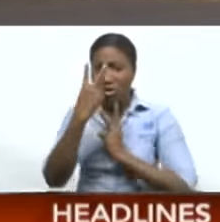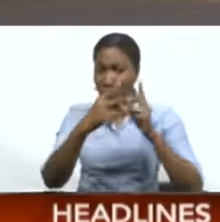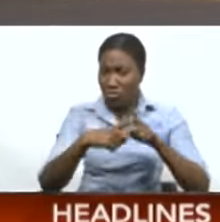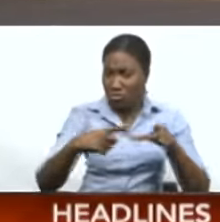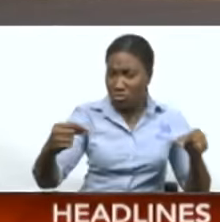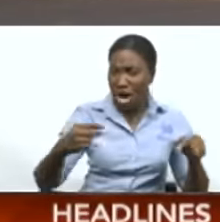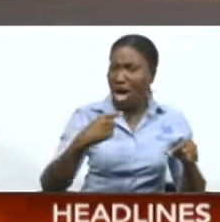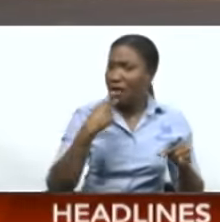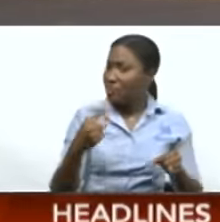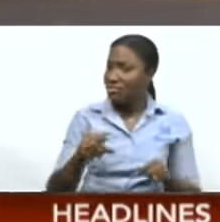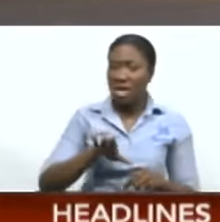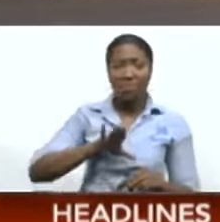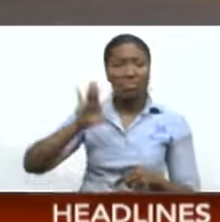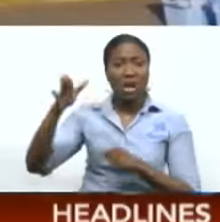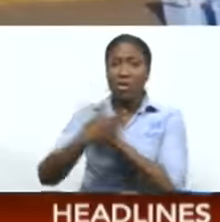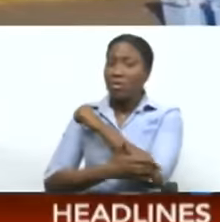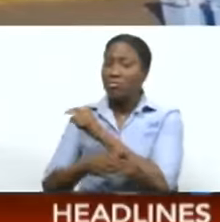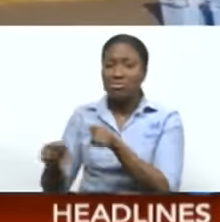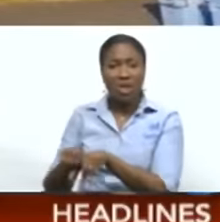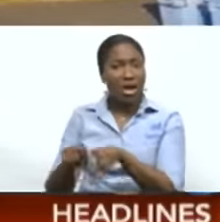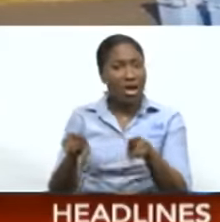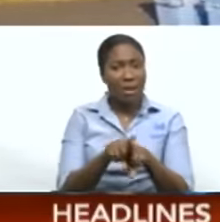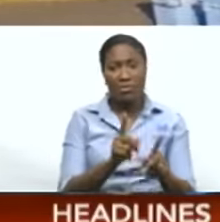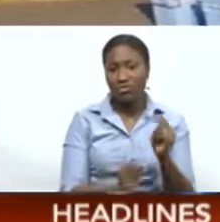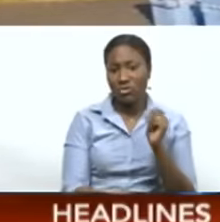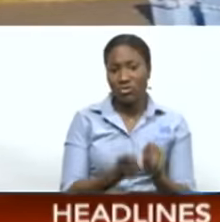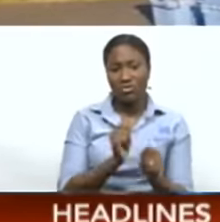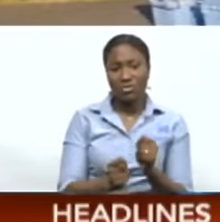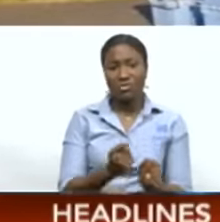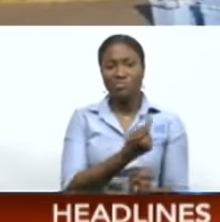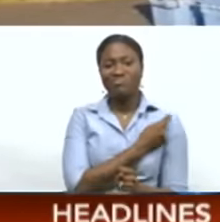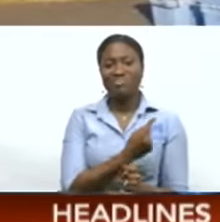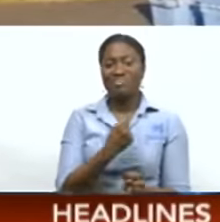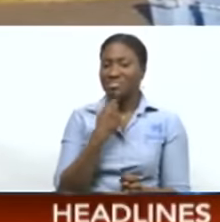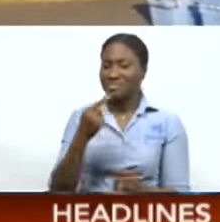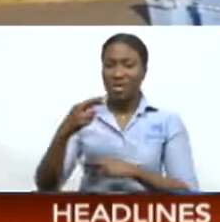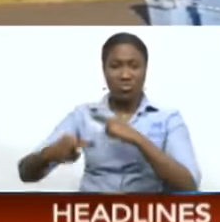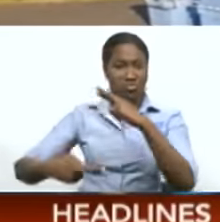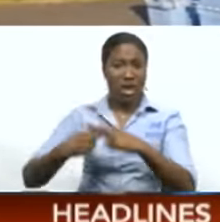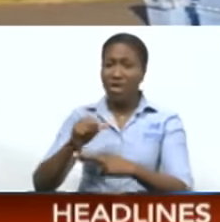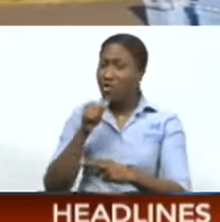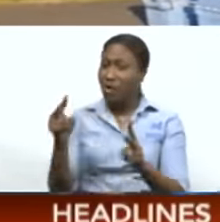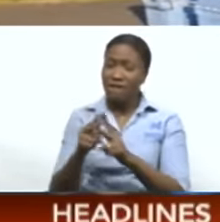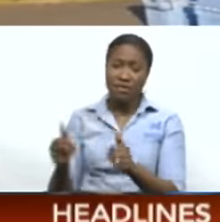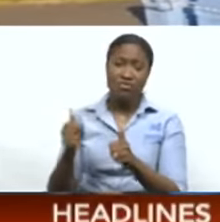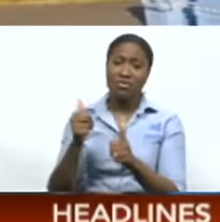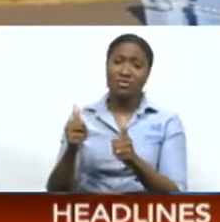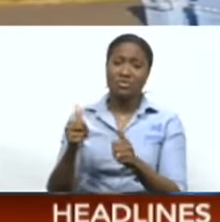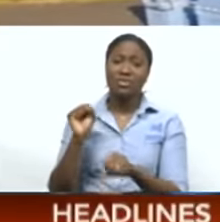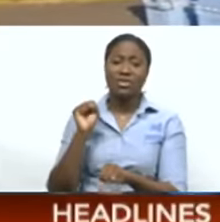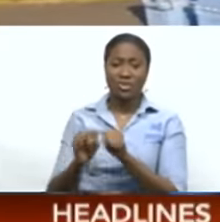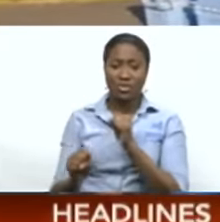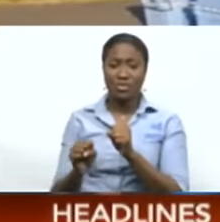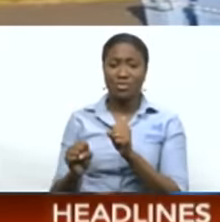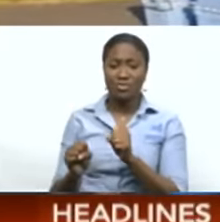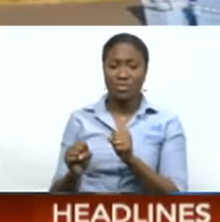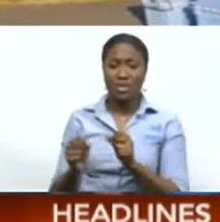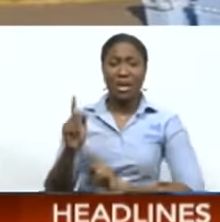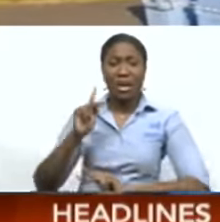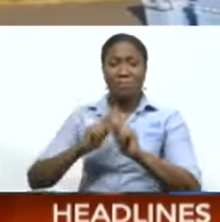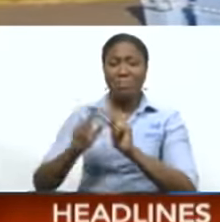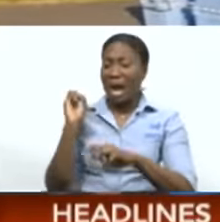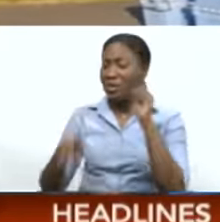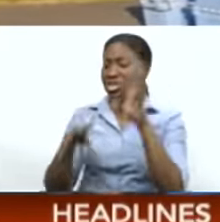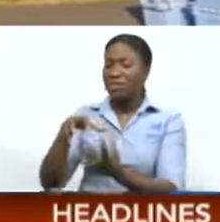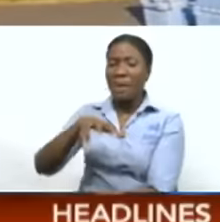similar problems to that of TNT. Our segregation is not very good. So everyone is mixed. We have a mixed